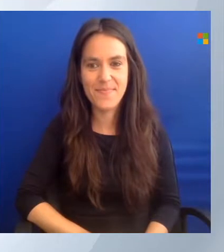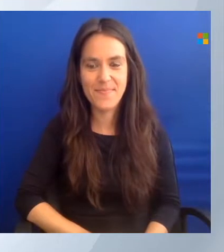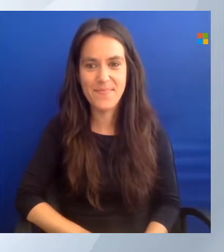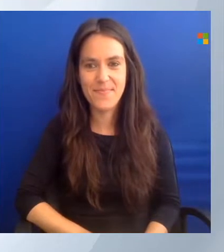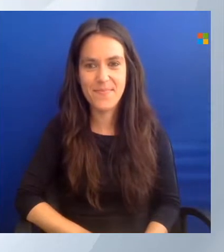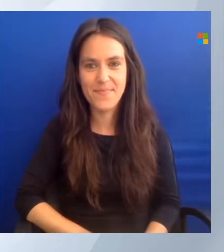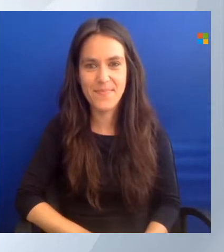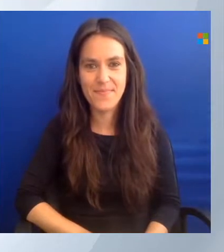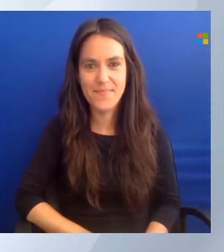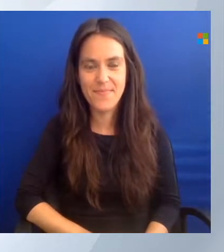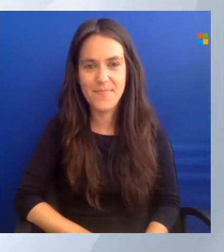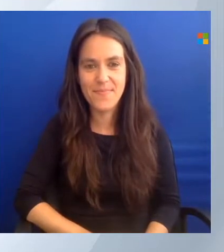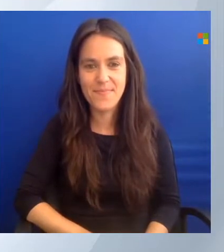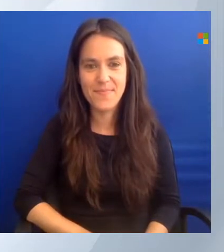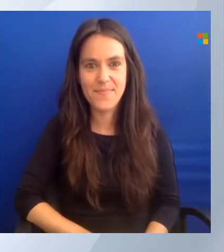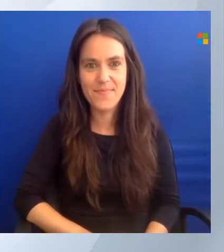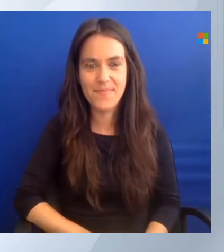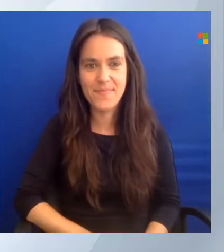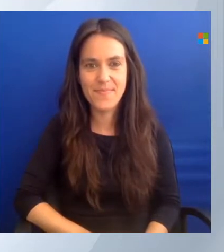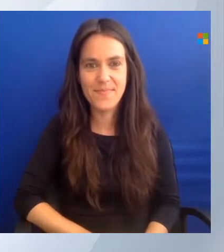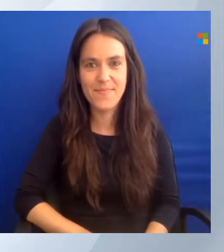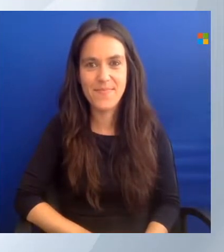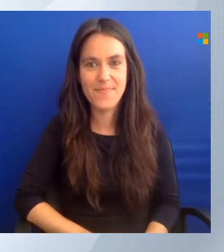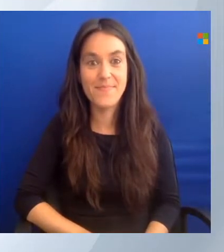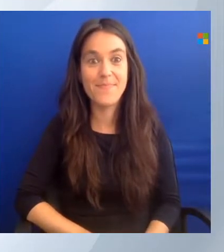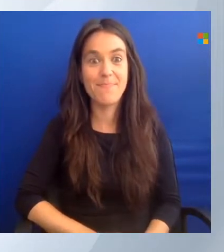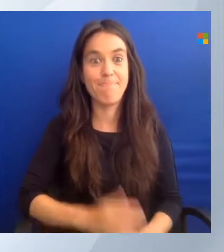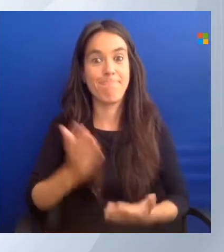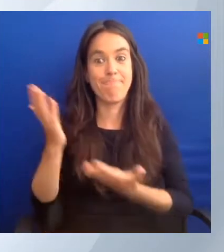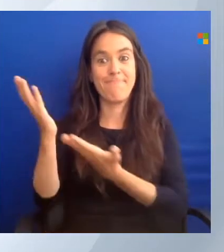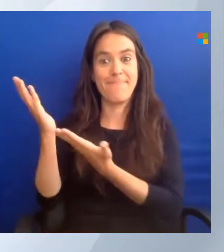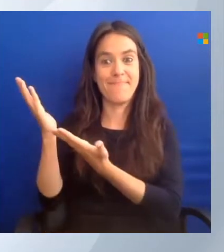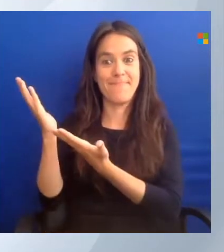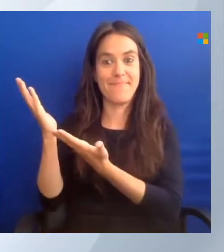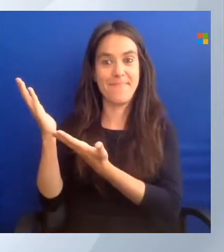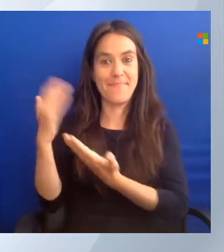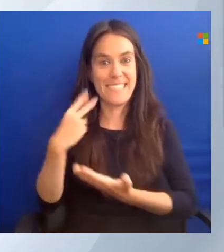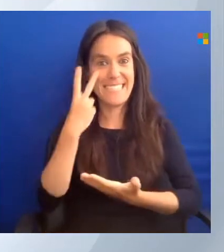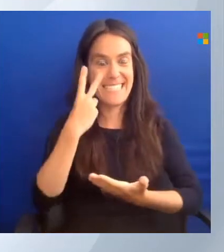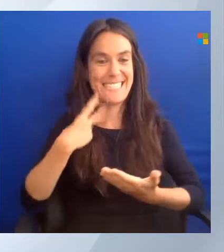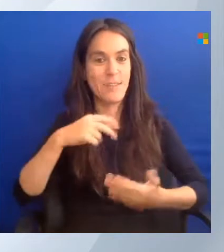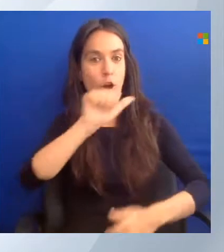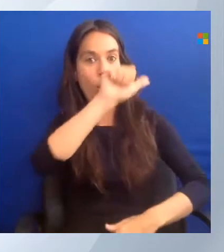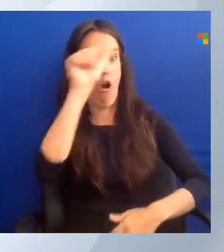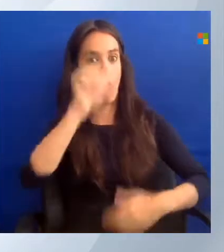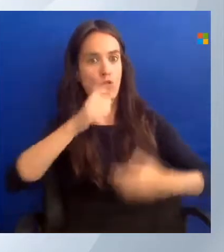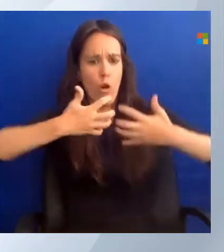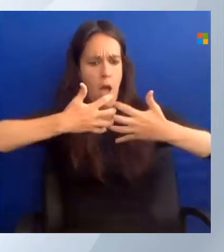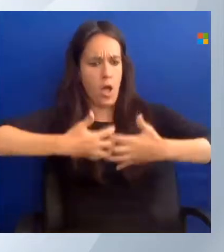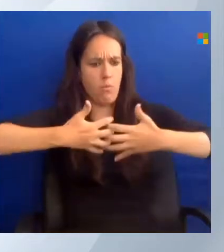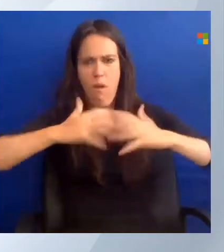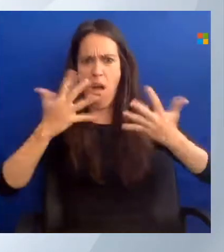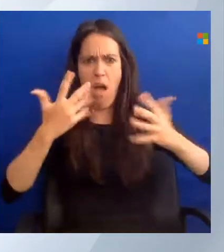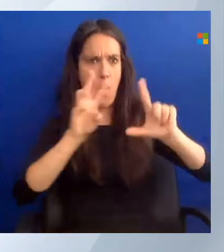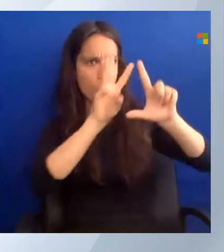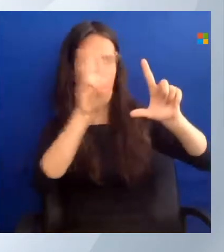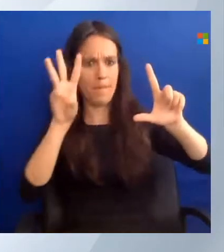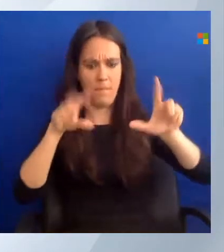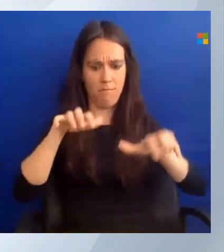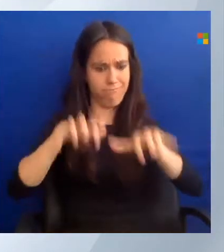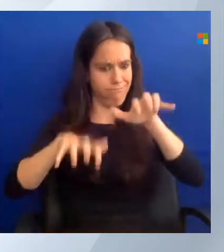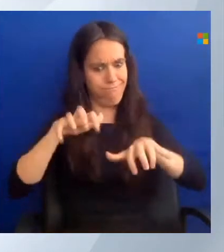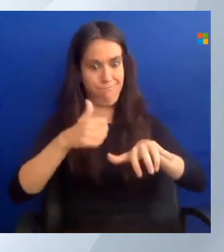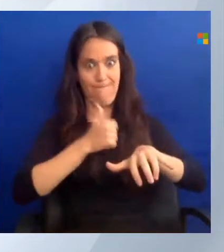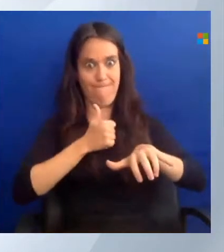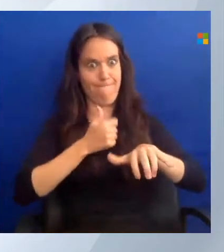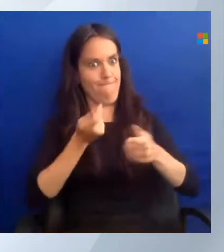So, as I said, this is Azure Automation. Make the portal work for you. In this session, we're going to work on